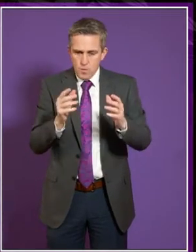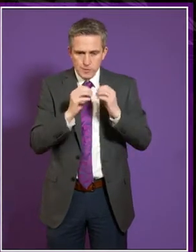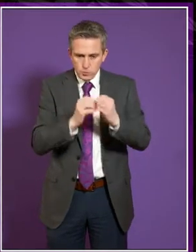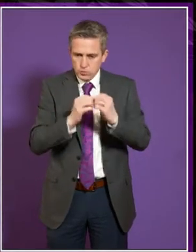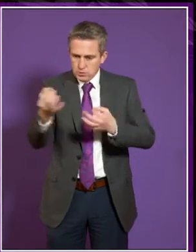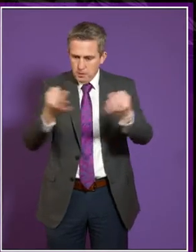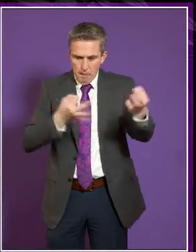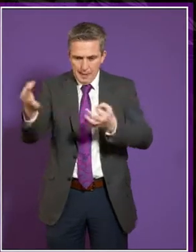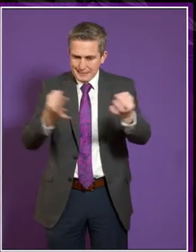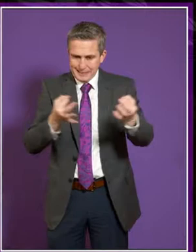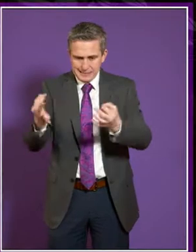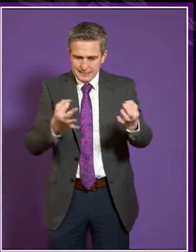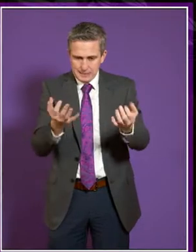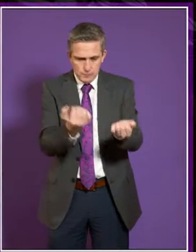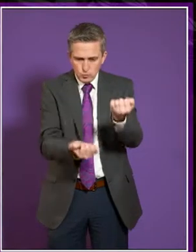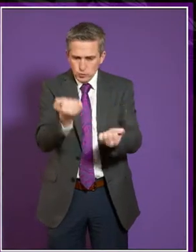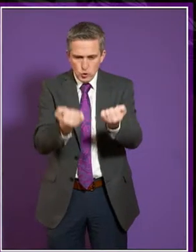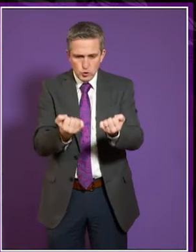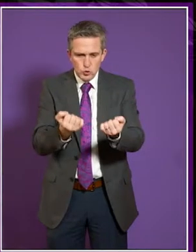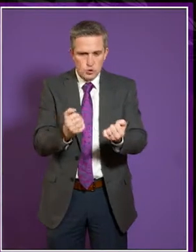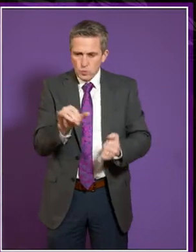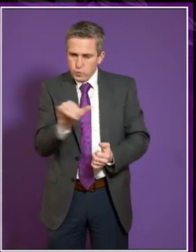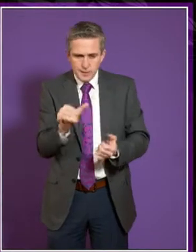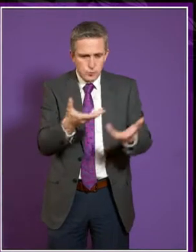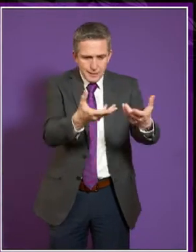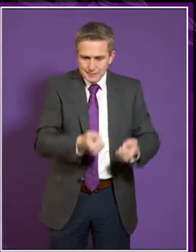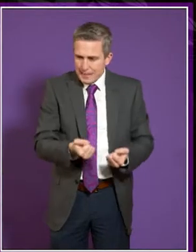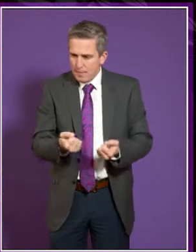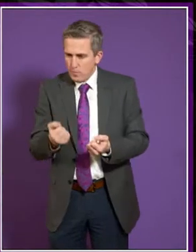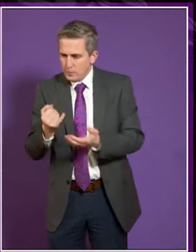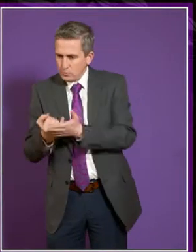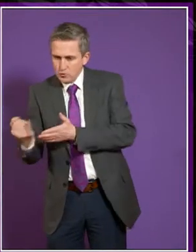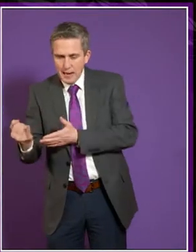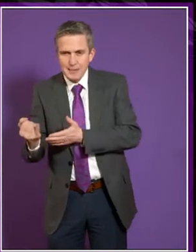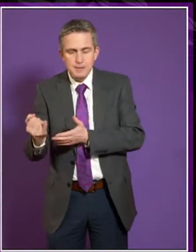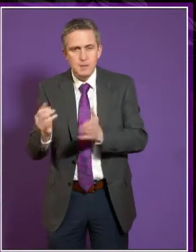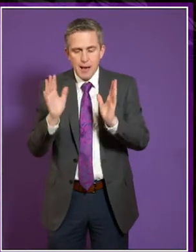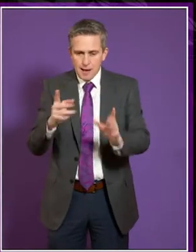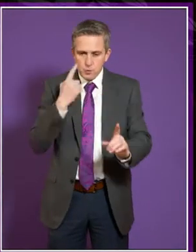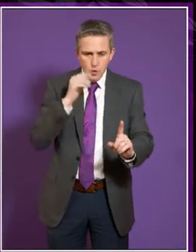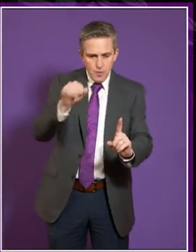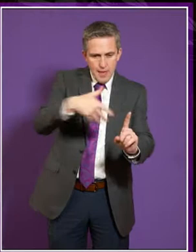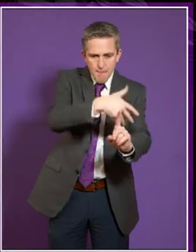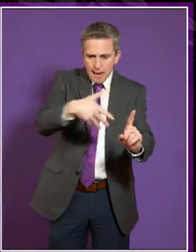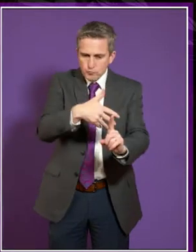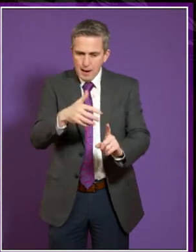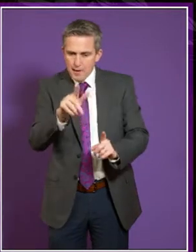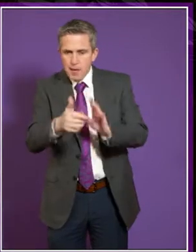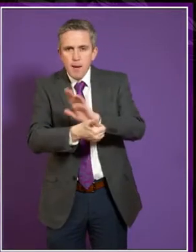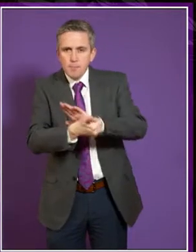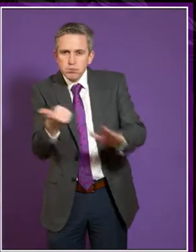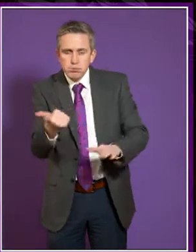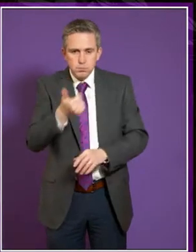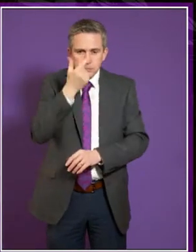to take in and which students you can't take in, I think it should be based on those with the greatest talent and potential.